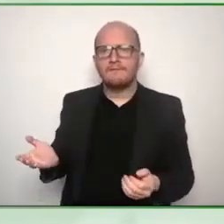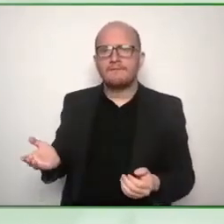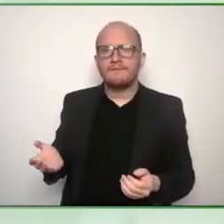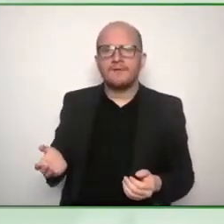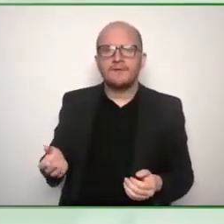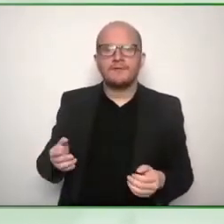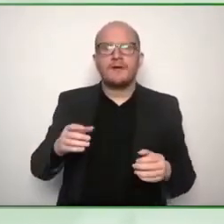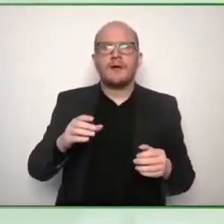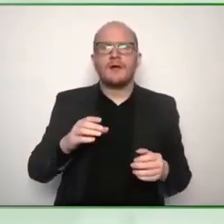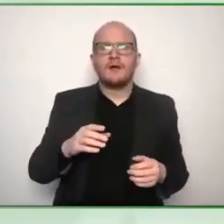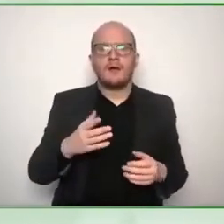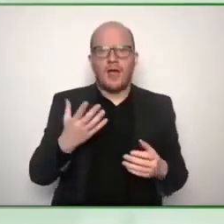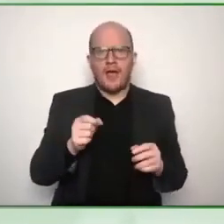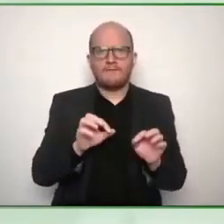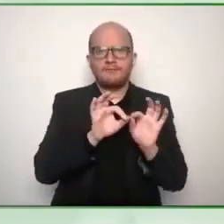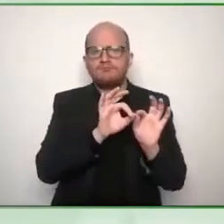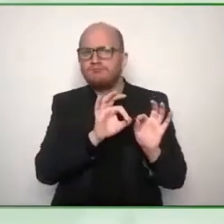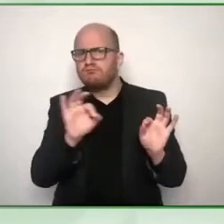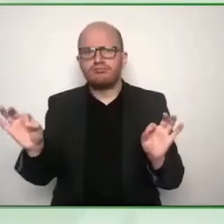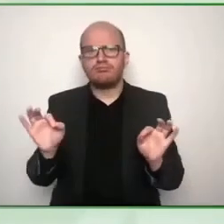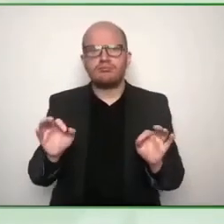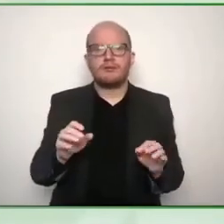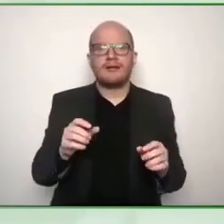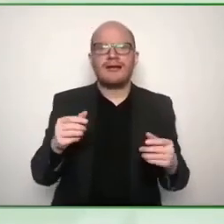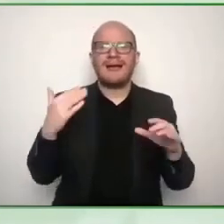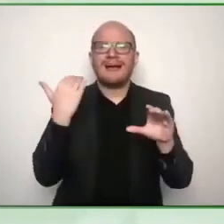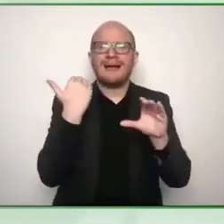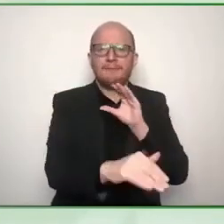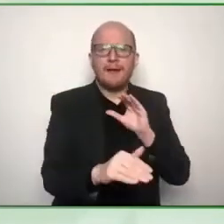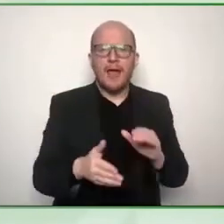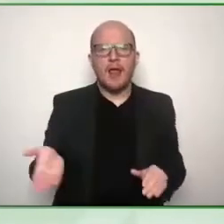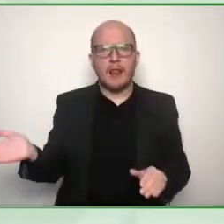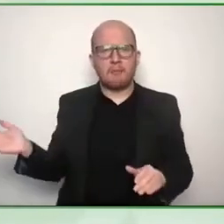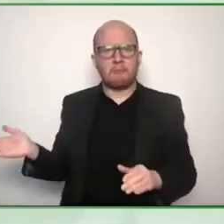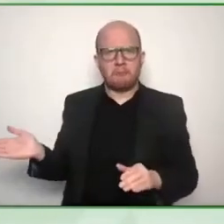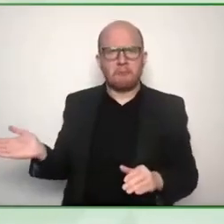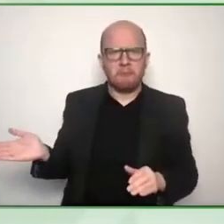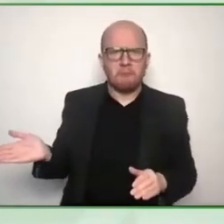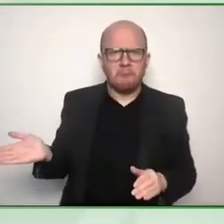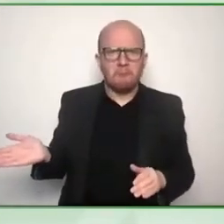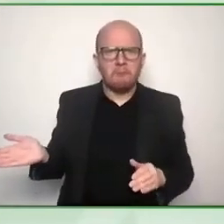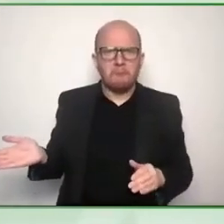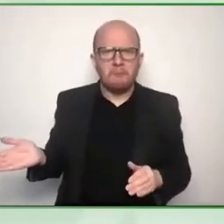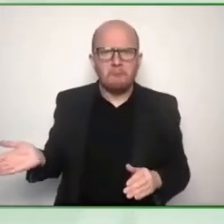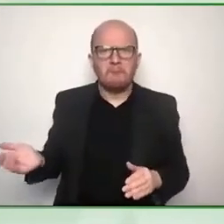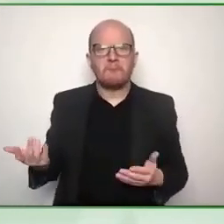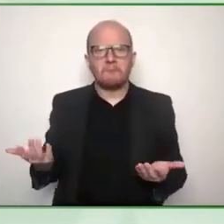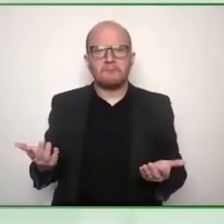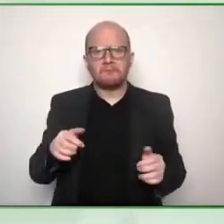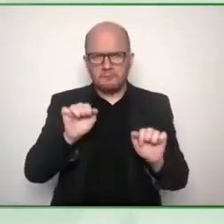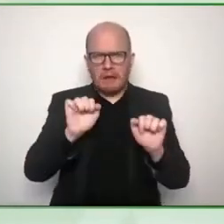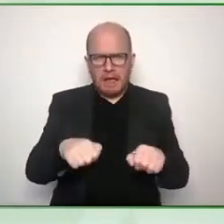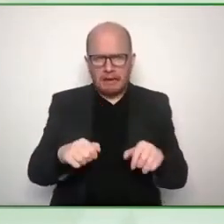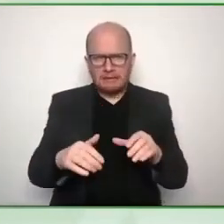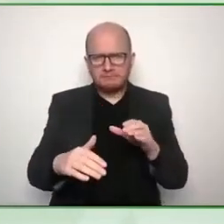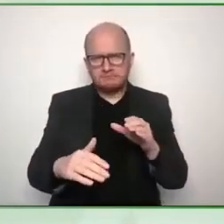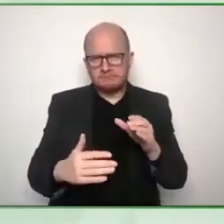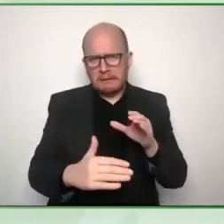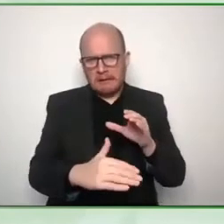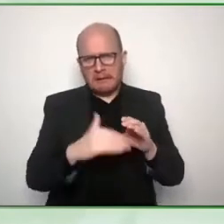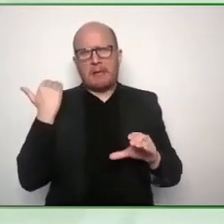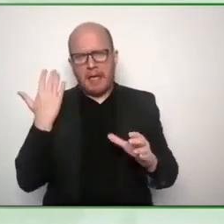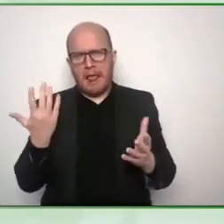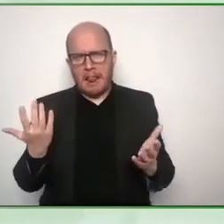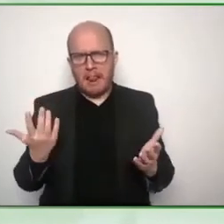.au that's um but again we'll we'll supply that but uh yeah it's um it's creative commons uh